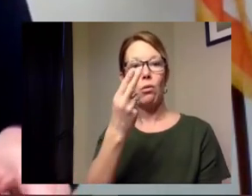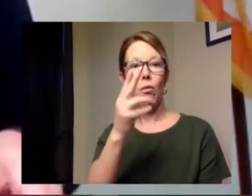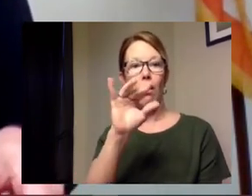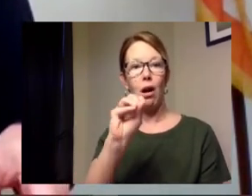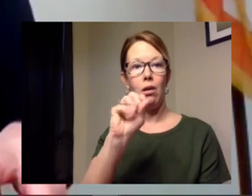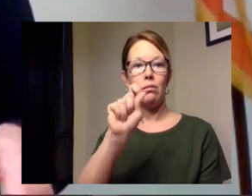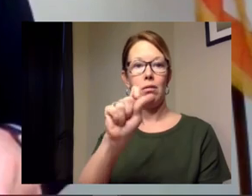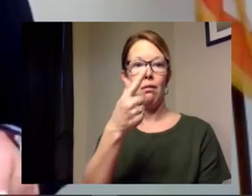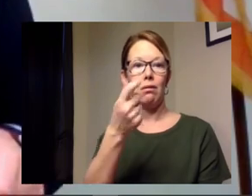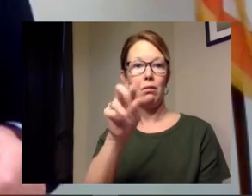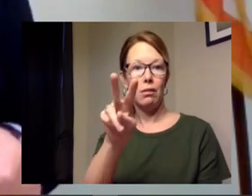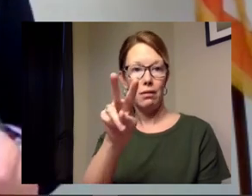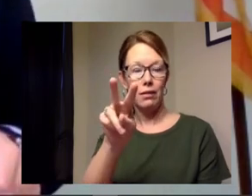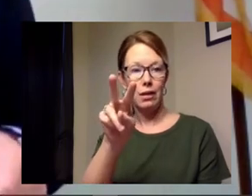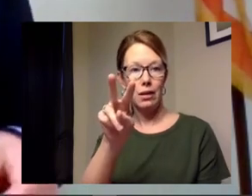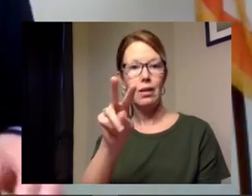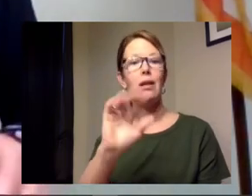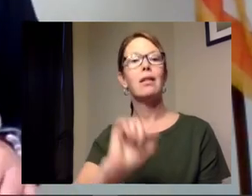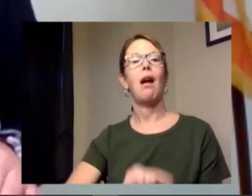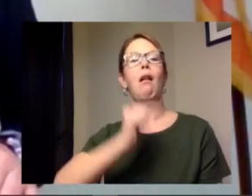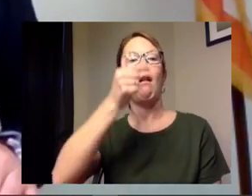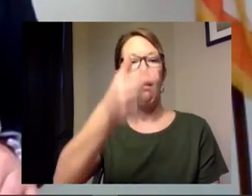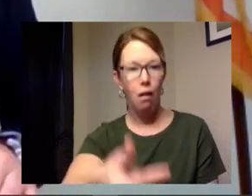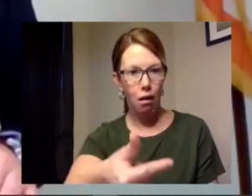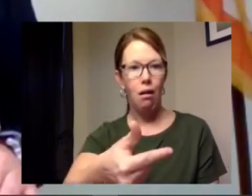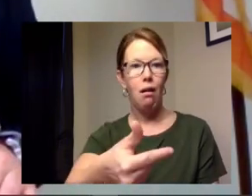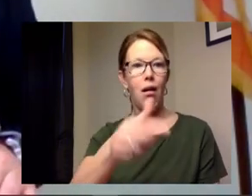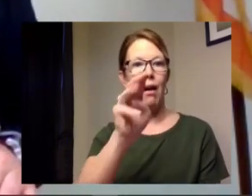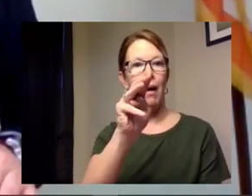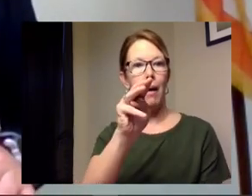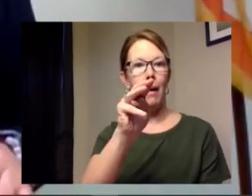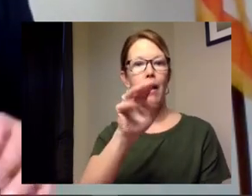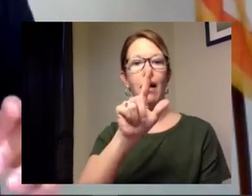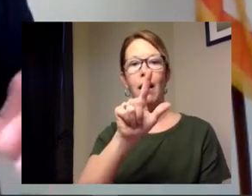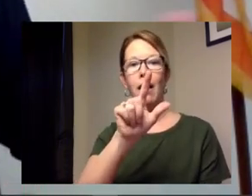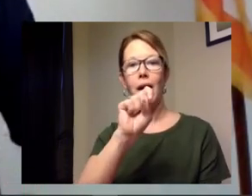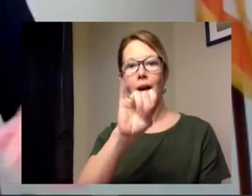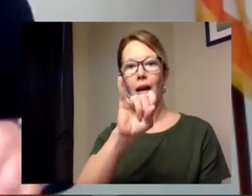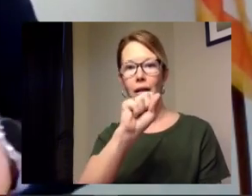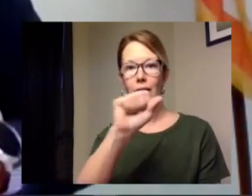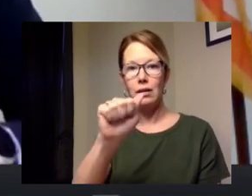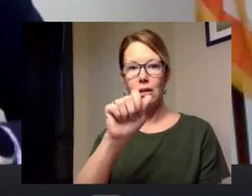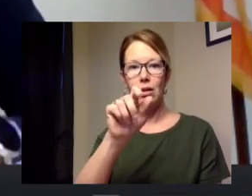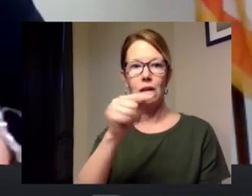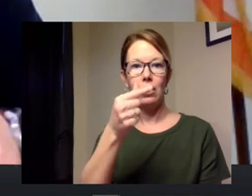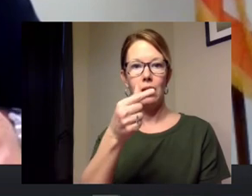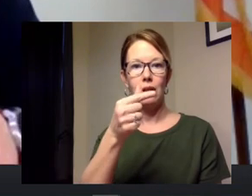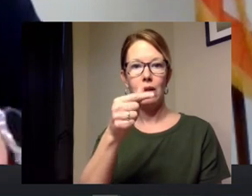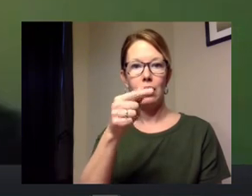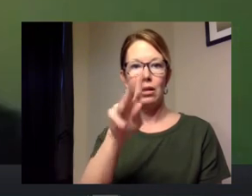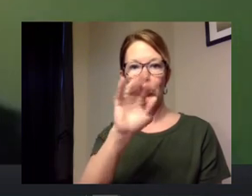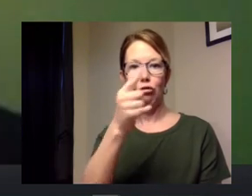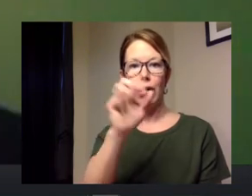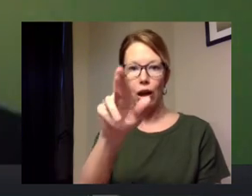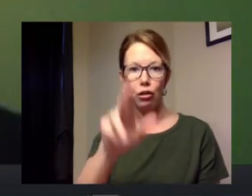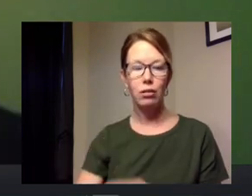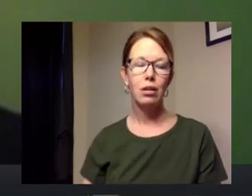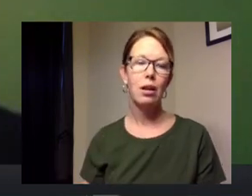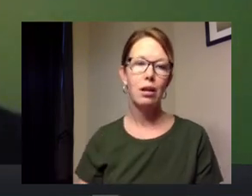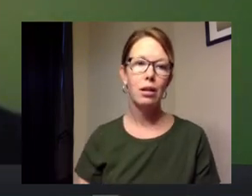and now pass the mic to lisa krieger and lisa when we tell us to we'll put that image back up